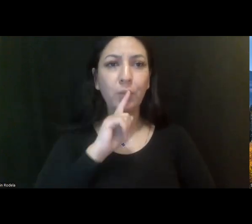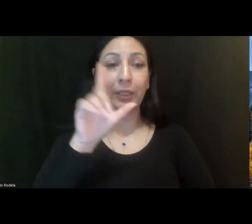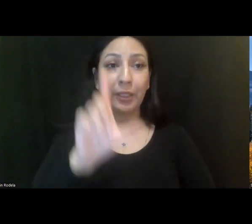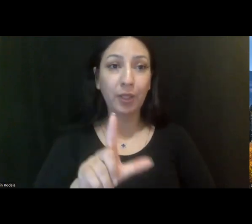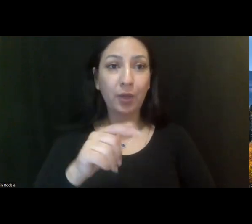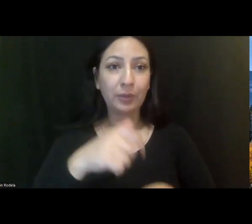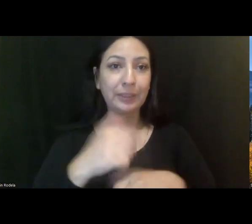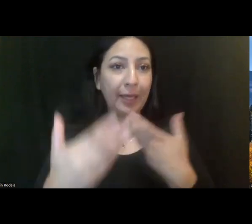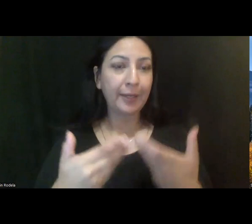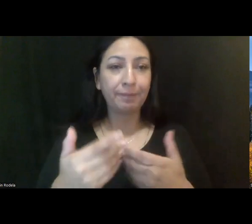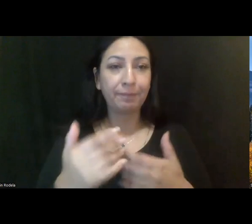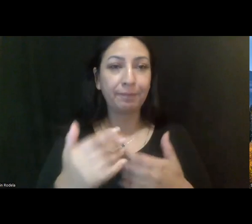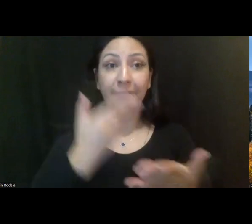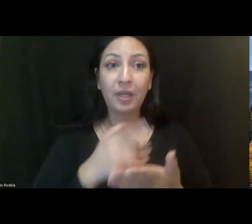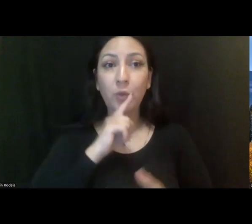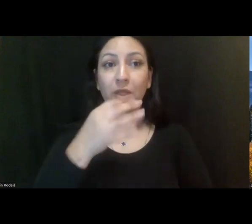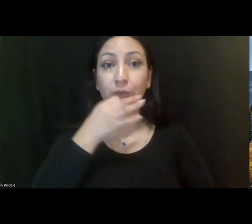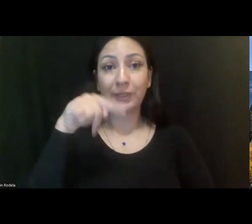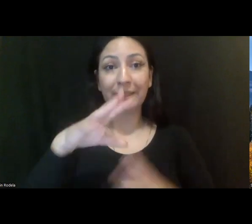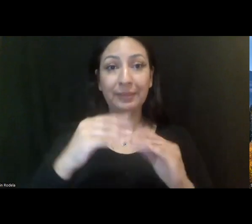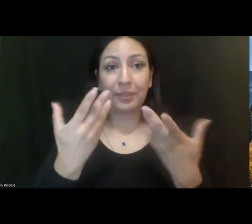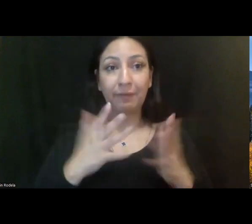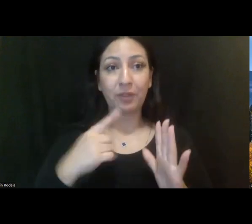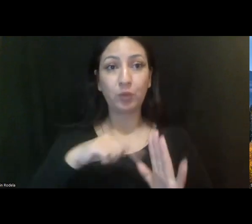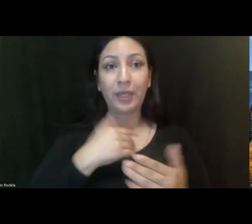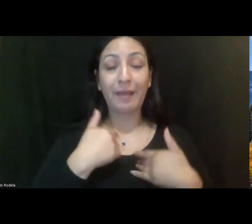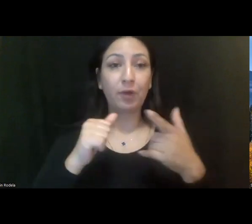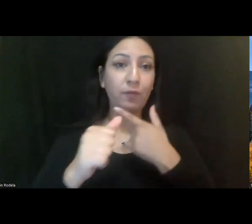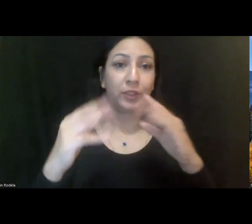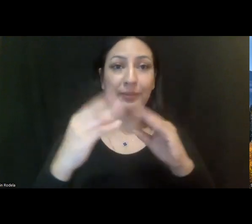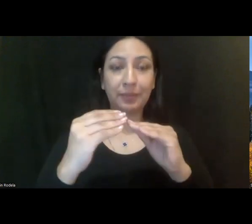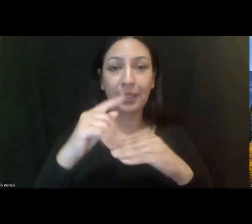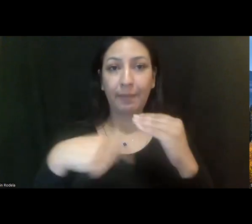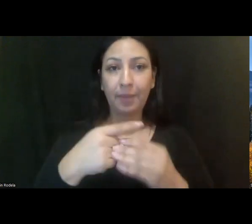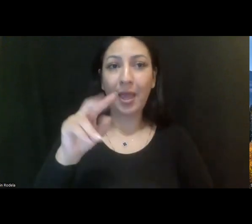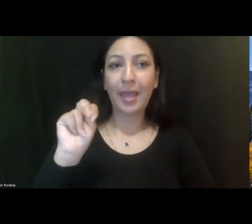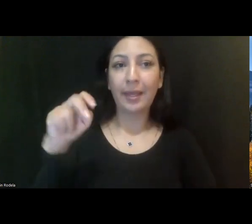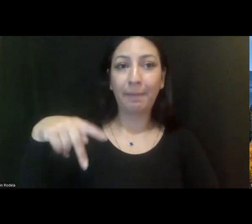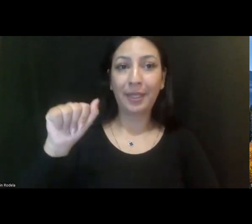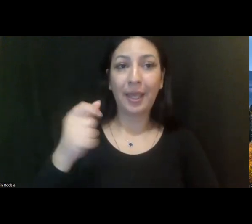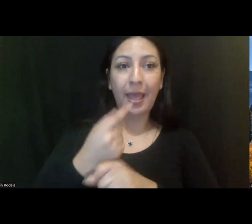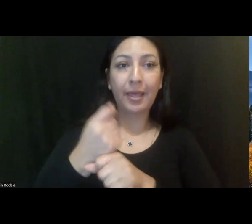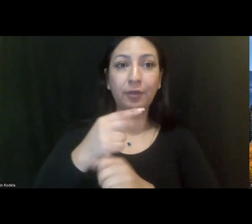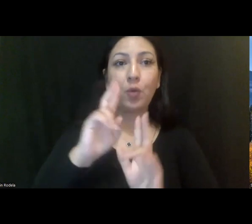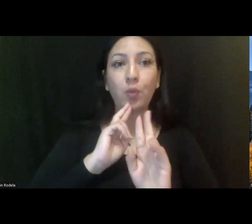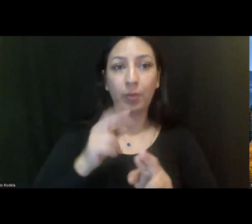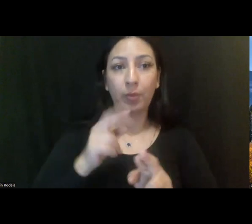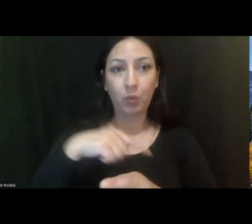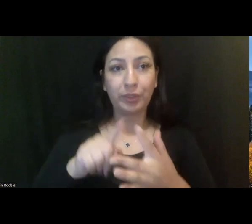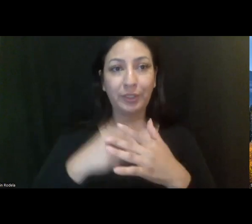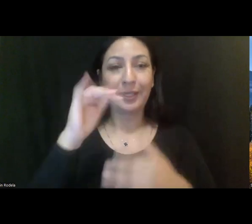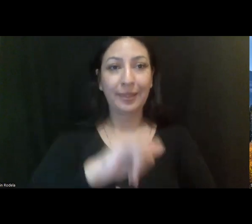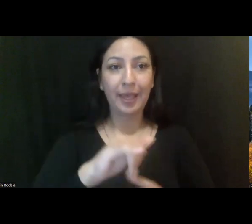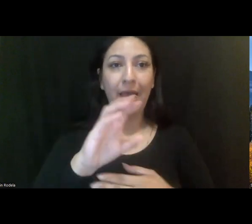In fact, as soon as this meeting ends, we're having our first meeting about the MPA annual report. So we're starting that